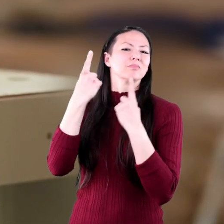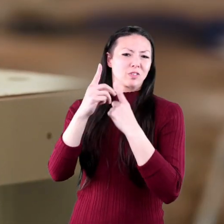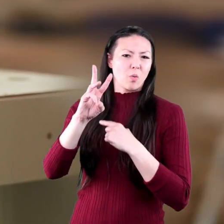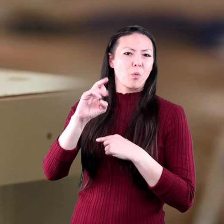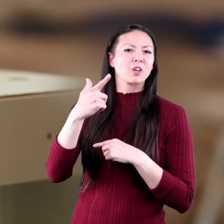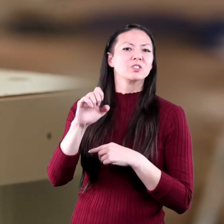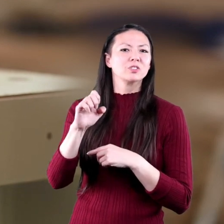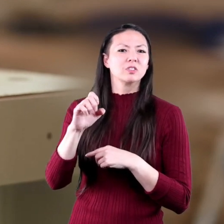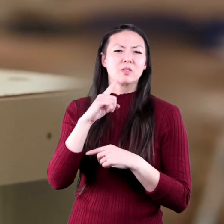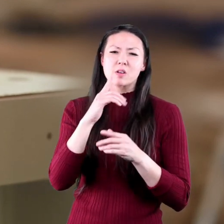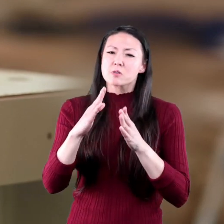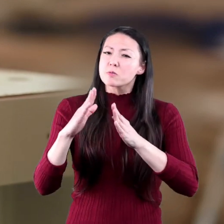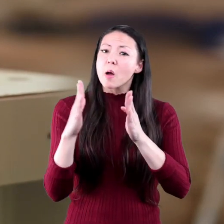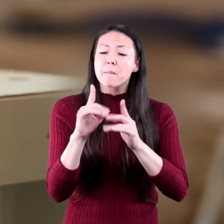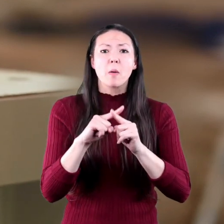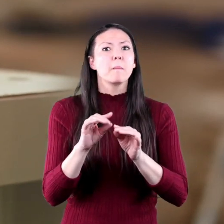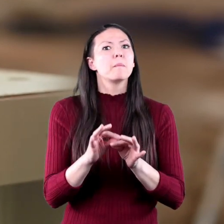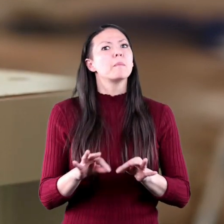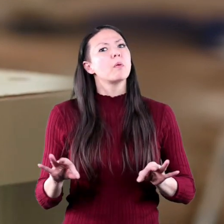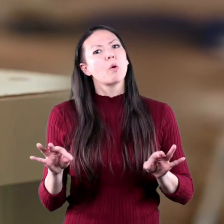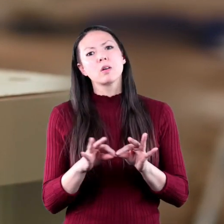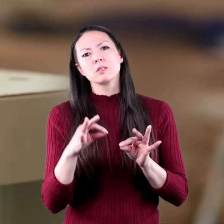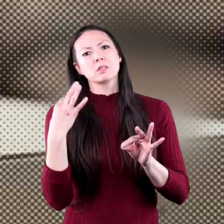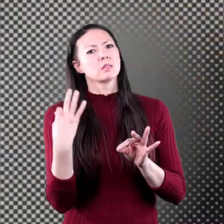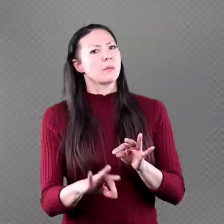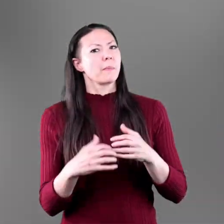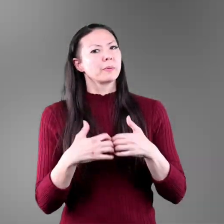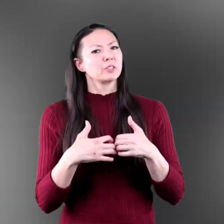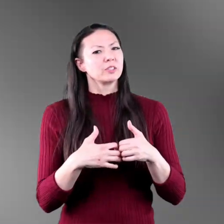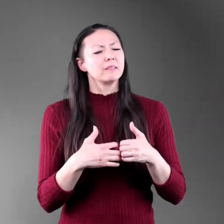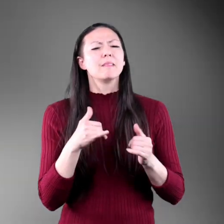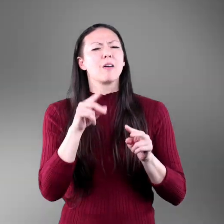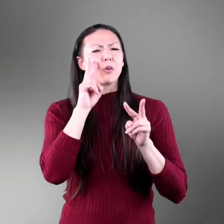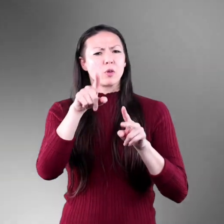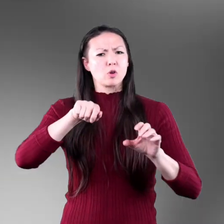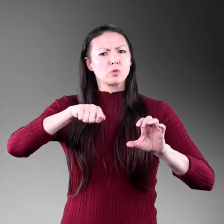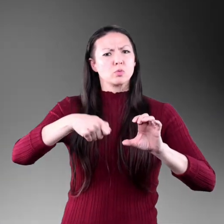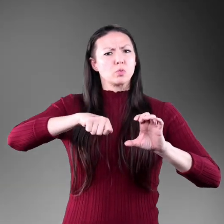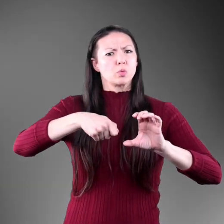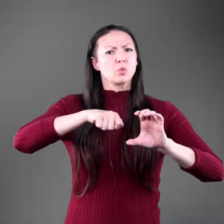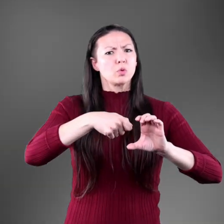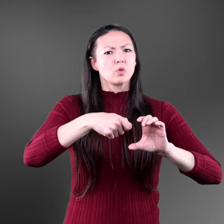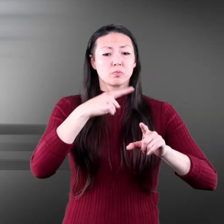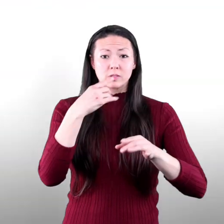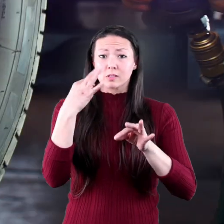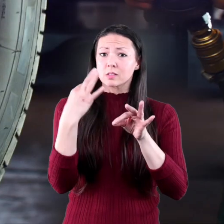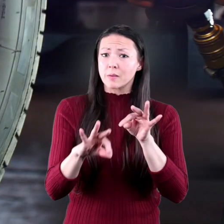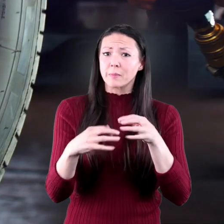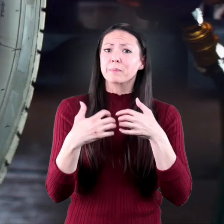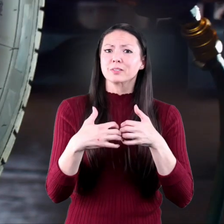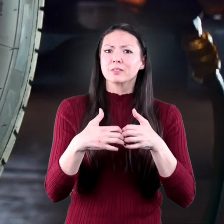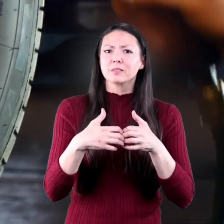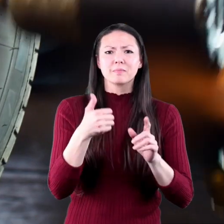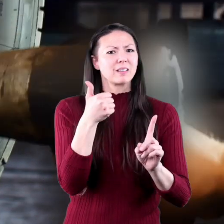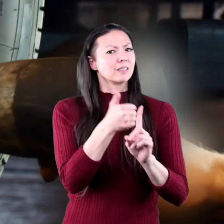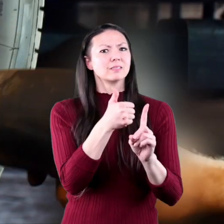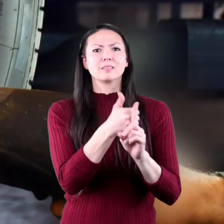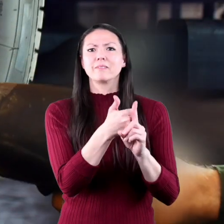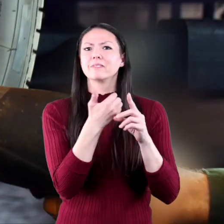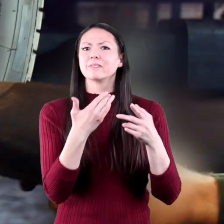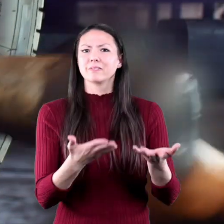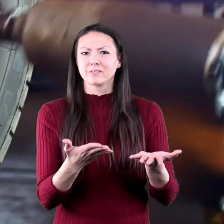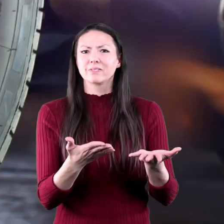wedge, a very small but important simple machine. Look at the screw. A simple machine all by itself.